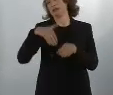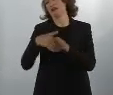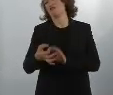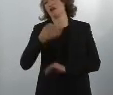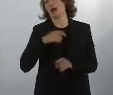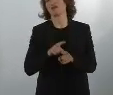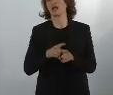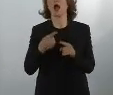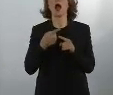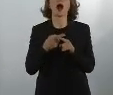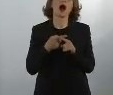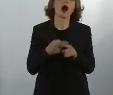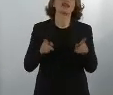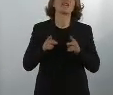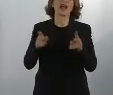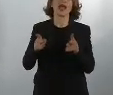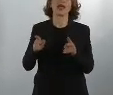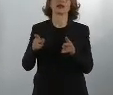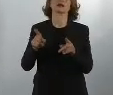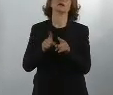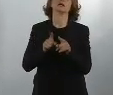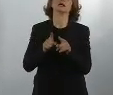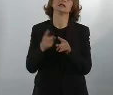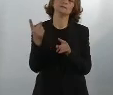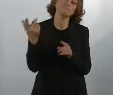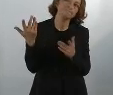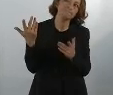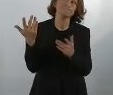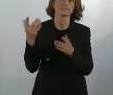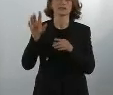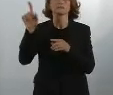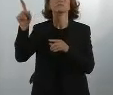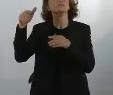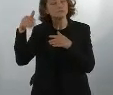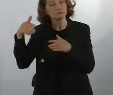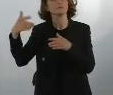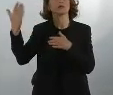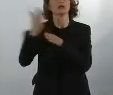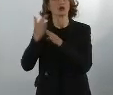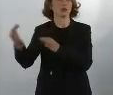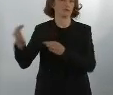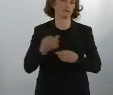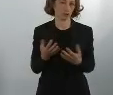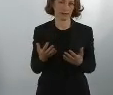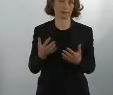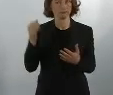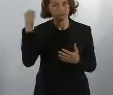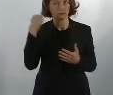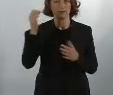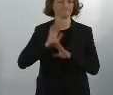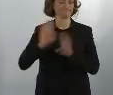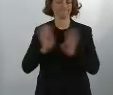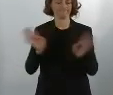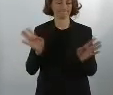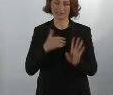referred to other means to make other countries join. Well, I won't do that.